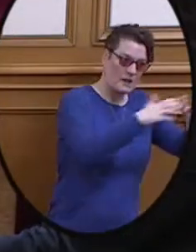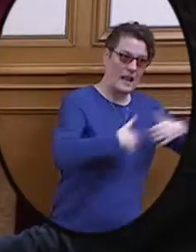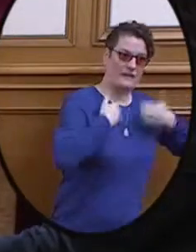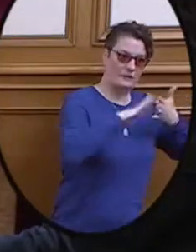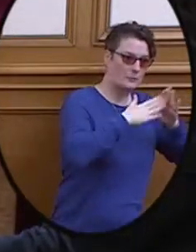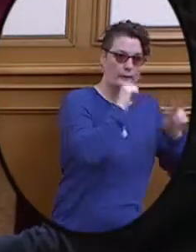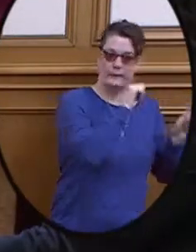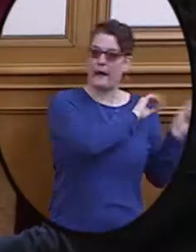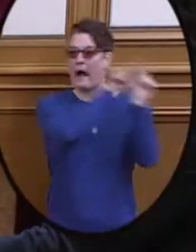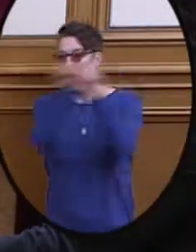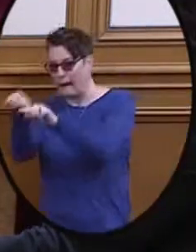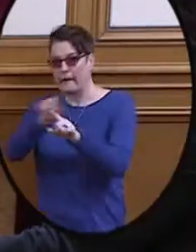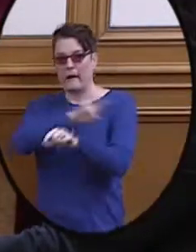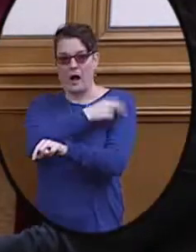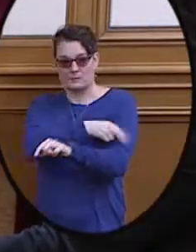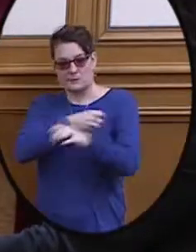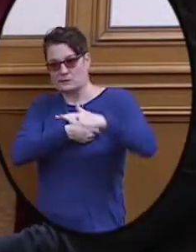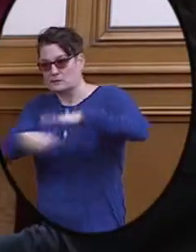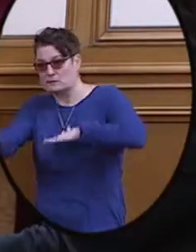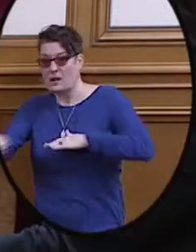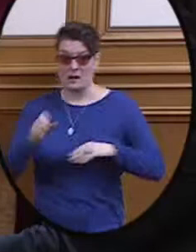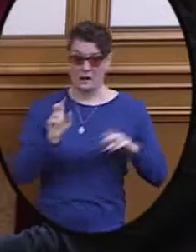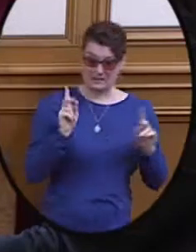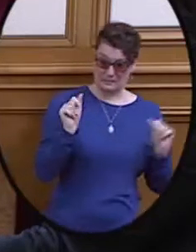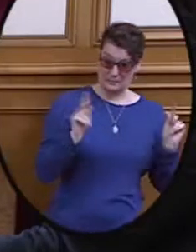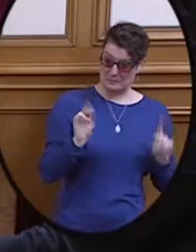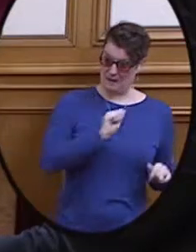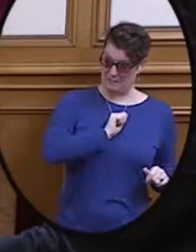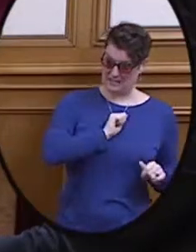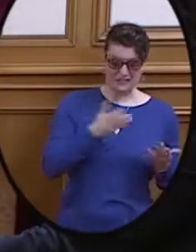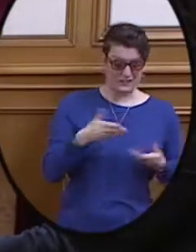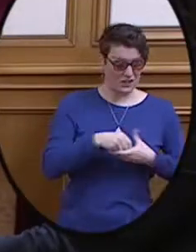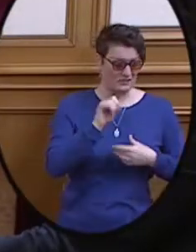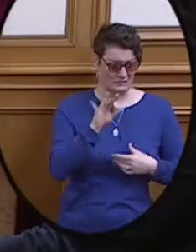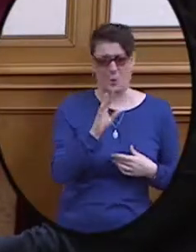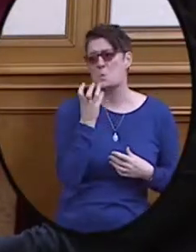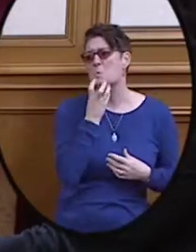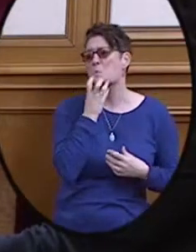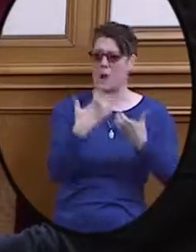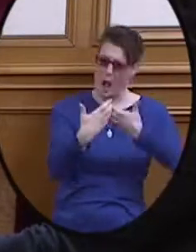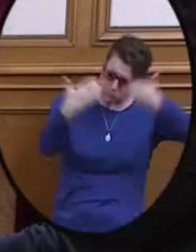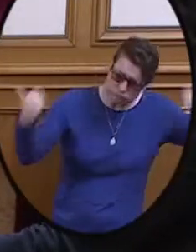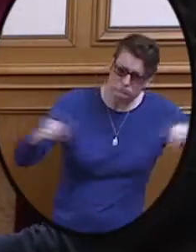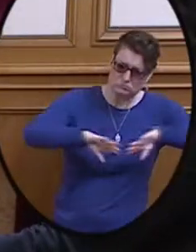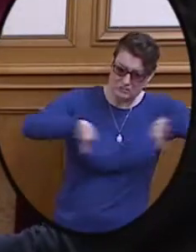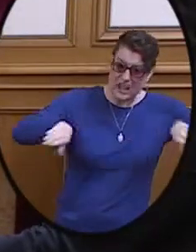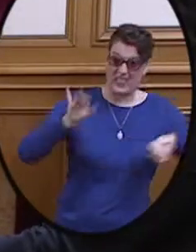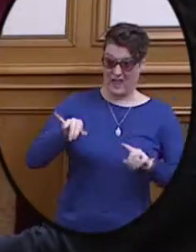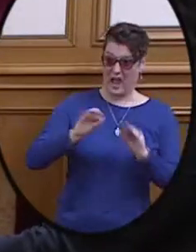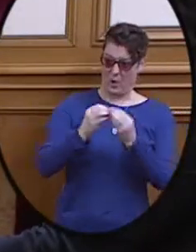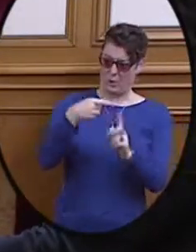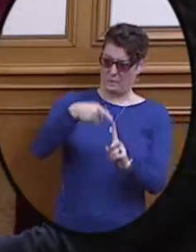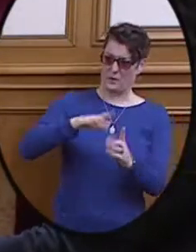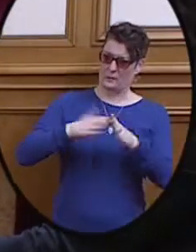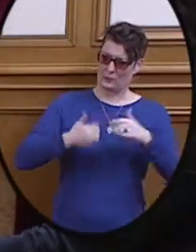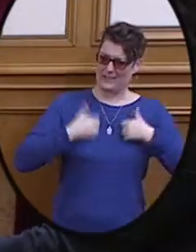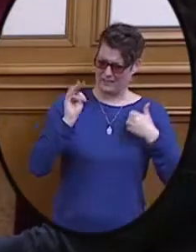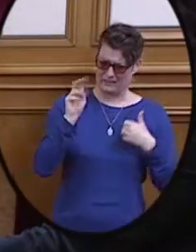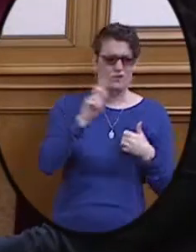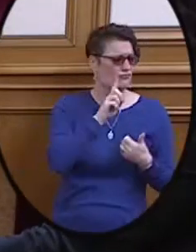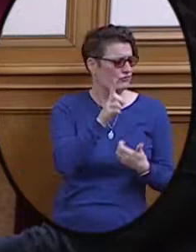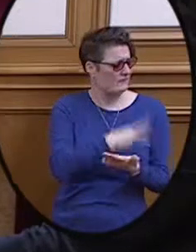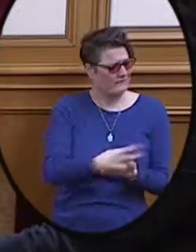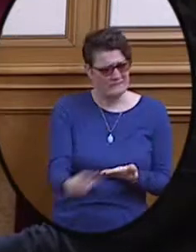Francisco, like myself, are incredibly segregated. And the Community Living Fund failed to help me in so many ways. It really was a